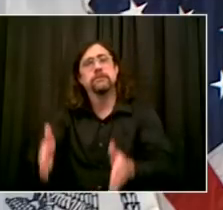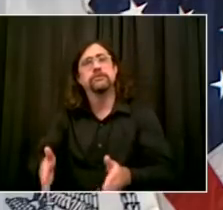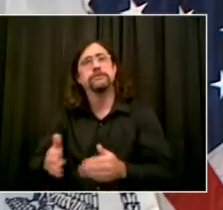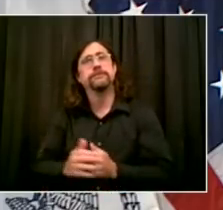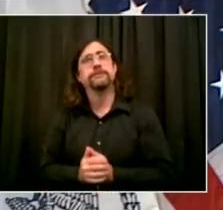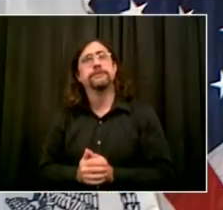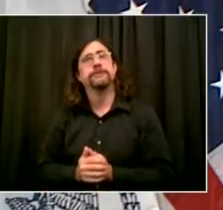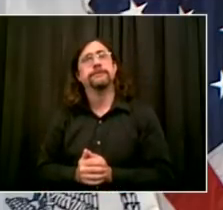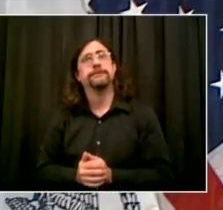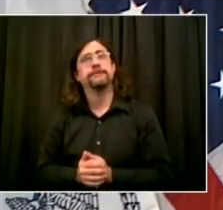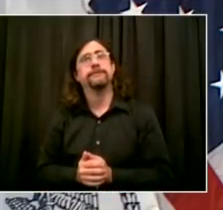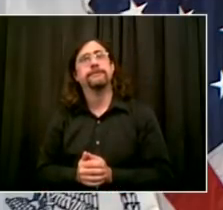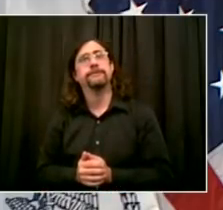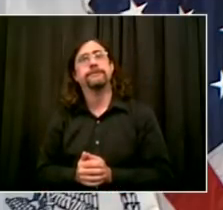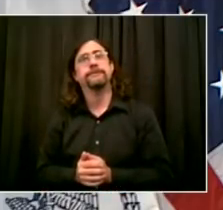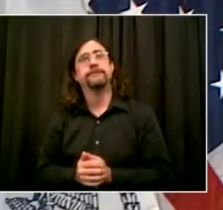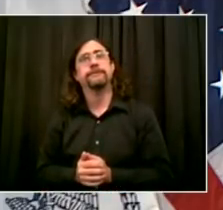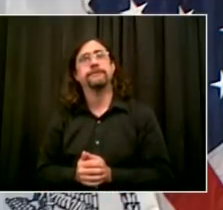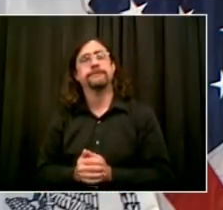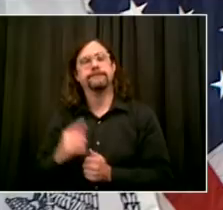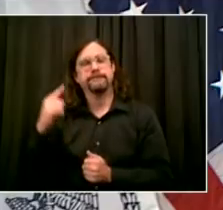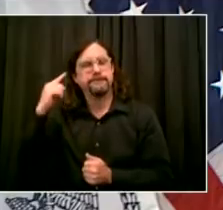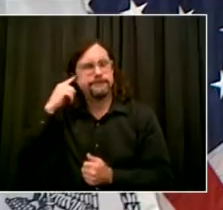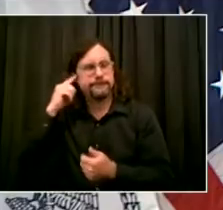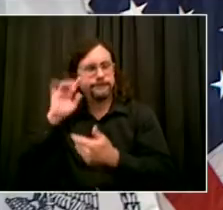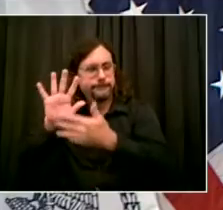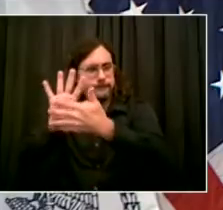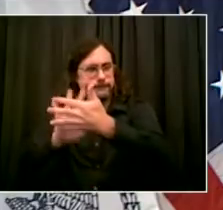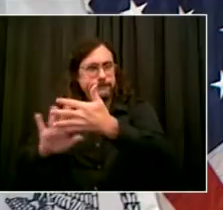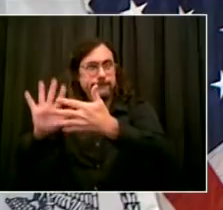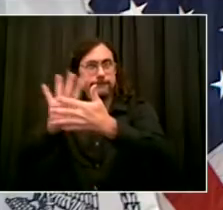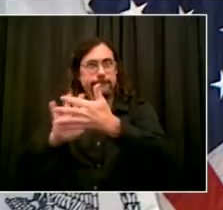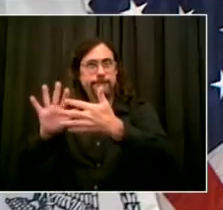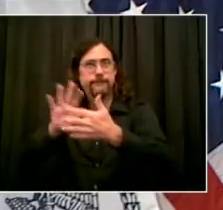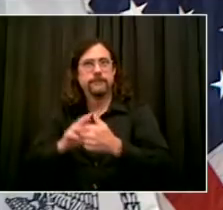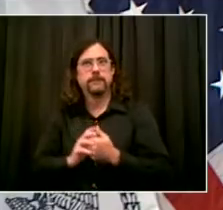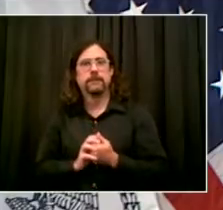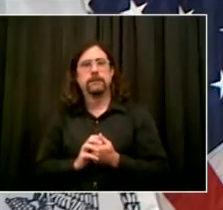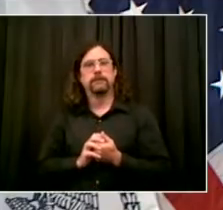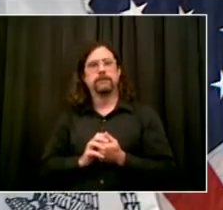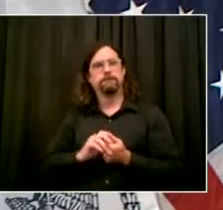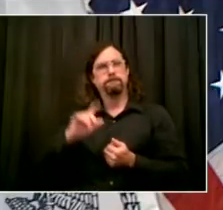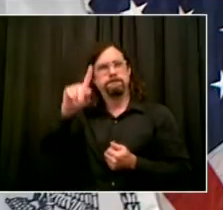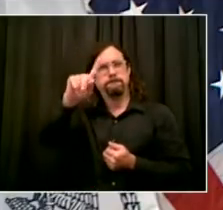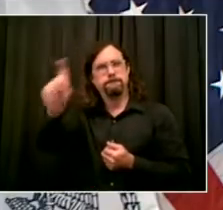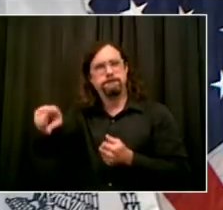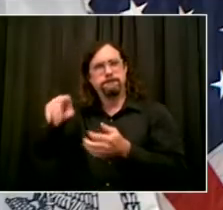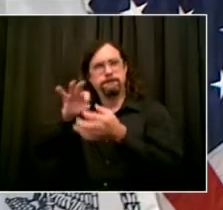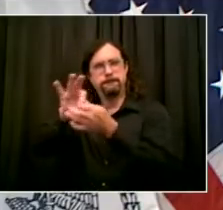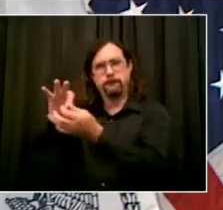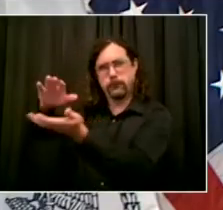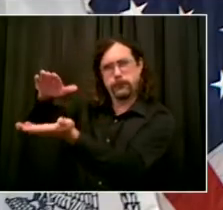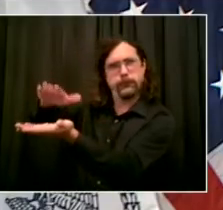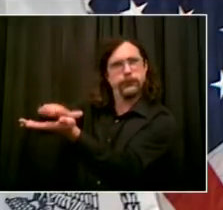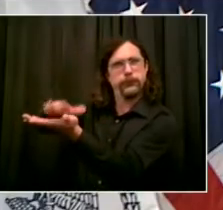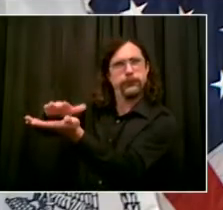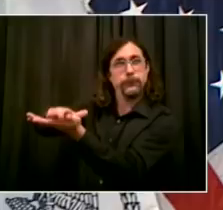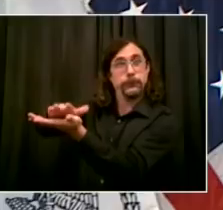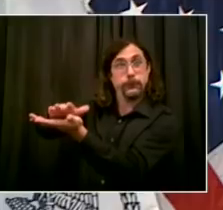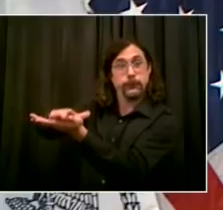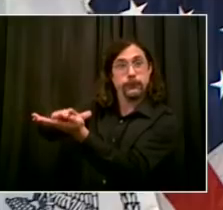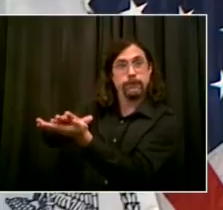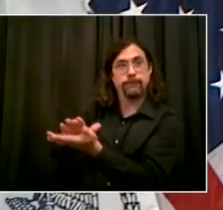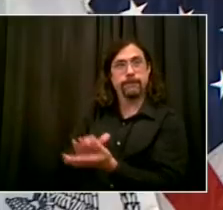I know we've talked a lot about full staffing and some schools struggling to actually do that to start. But for the 2,000 that are deployed from the onset,